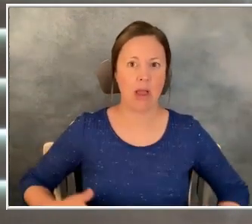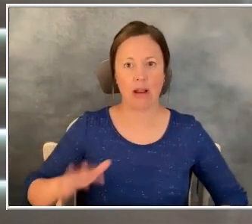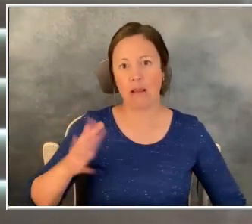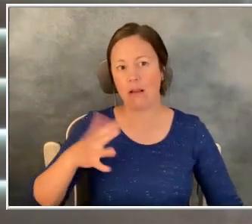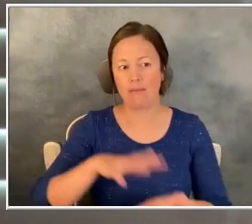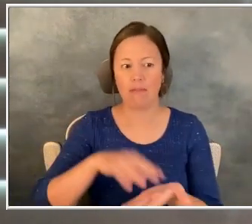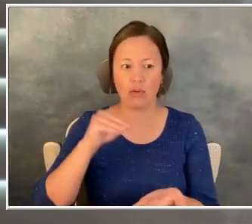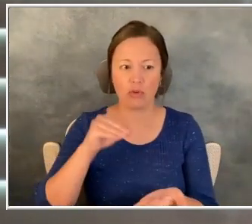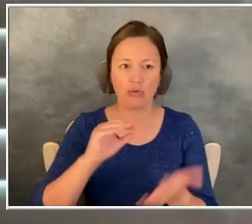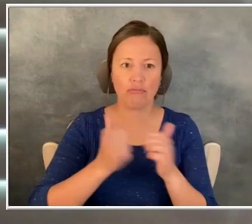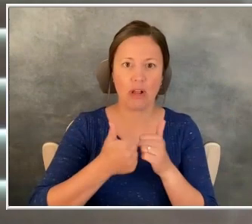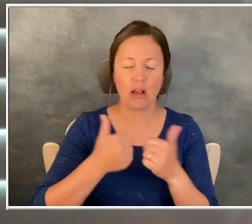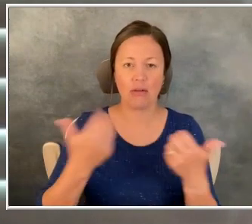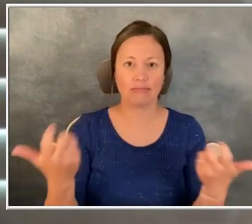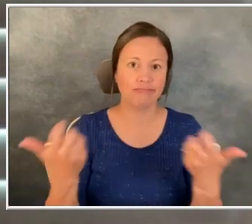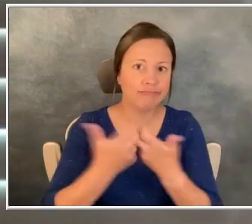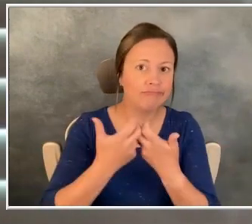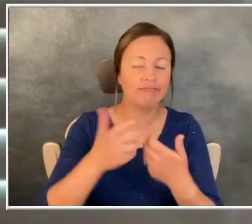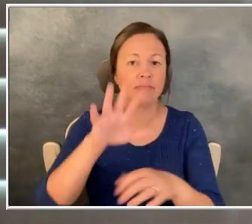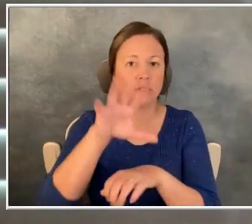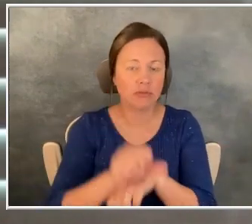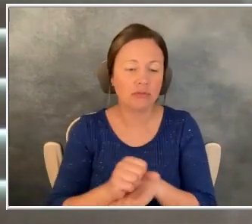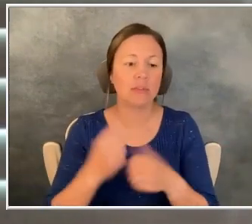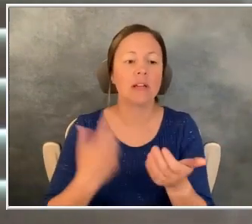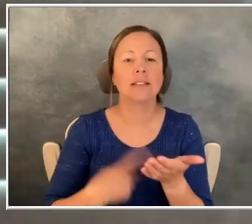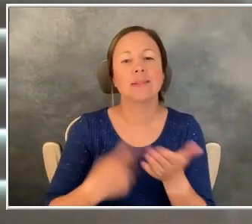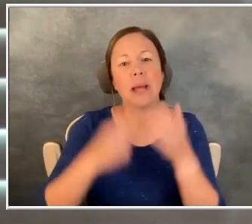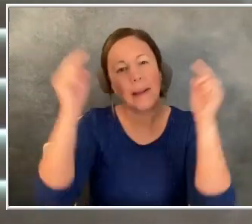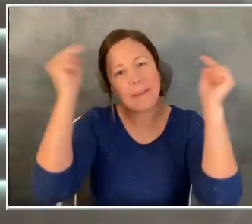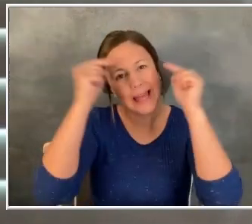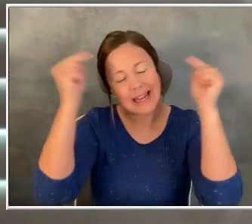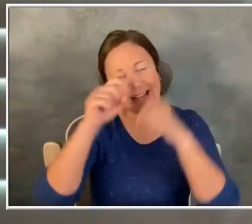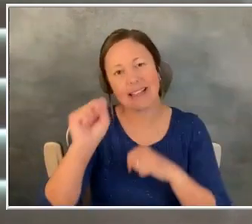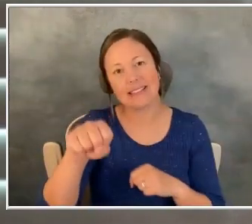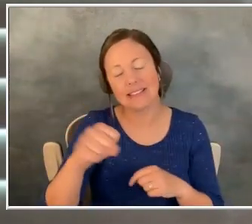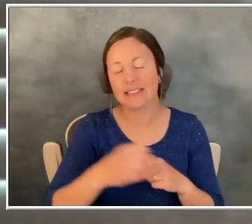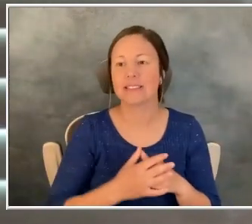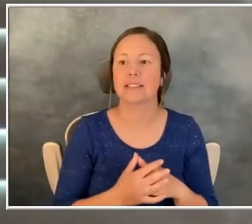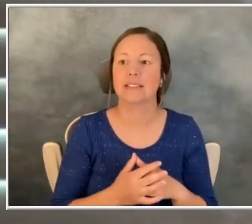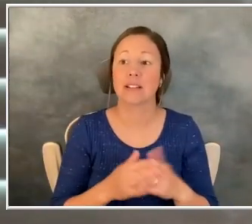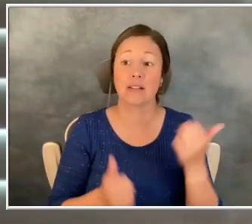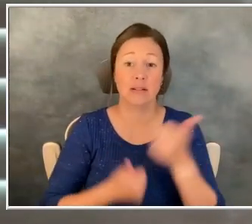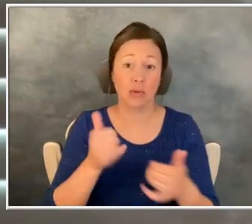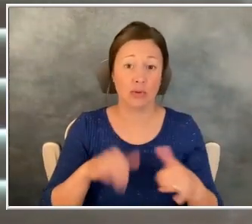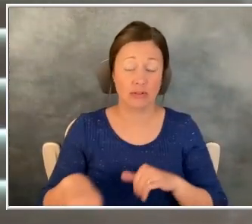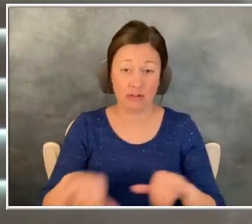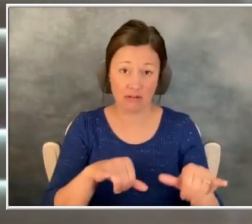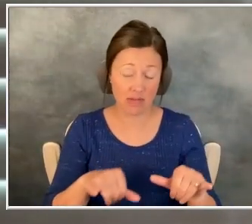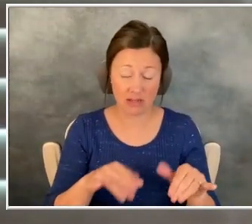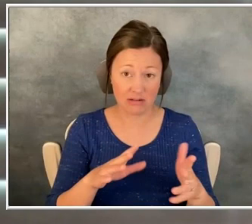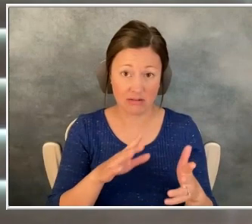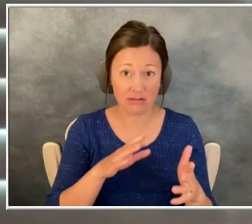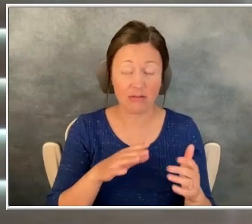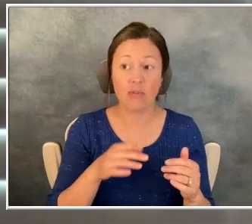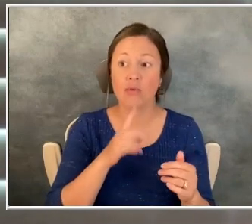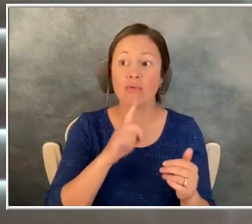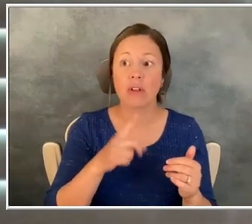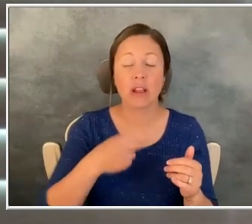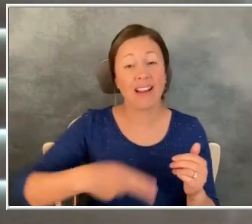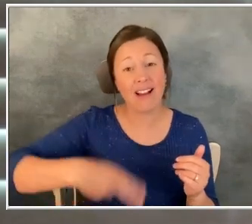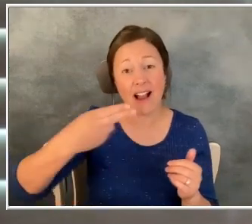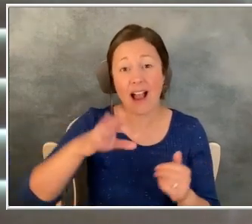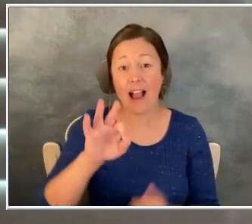to, uh, adjust. Um, sometimes I get headaches. Um, the most common side effects for these drugs are really high